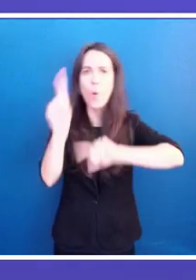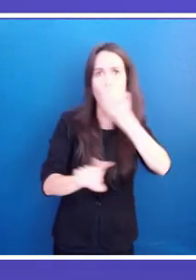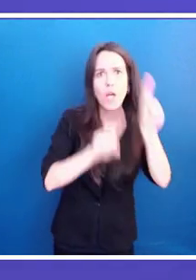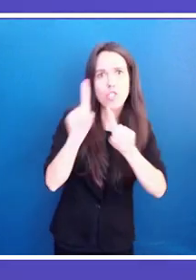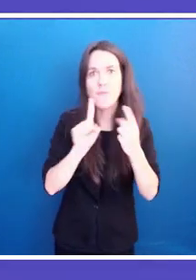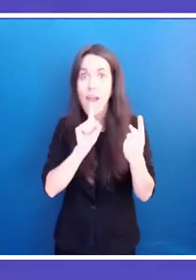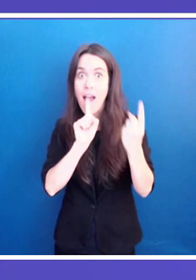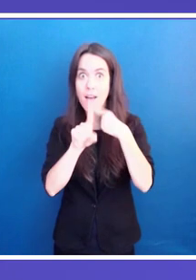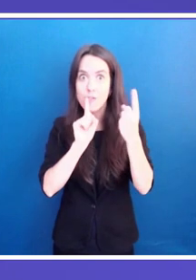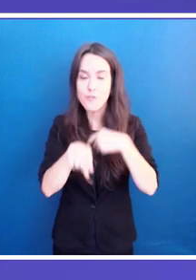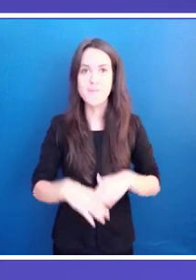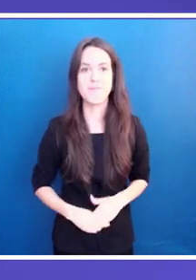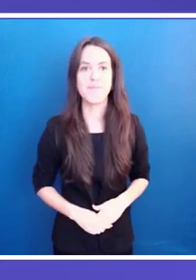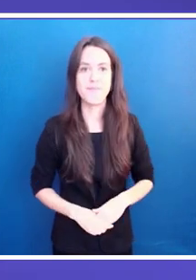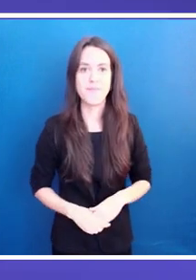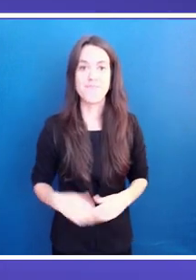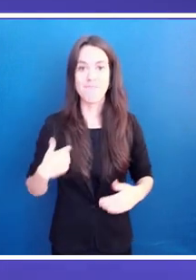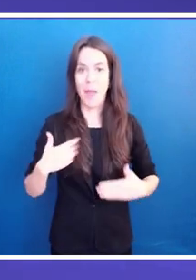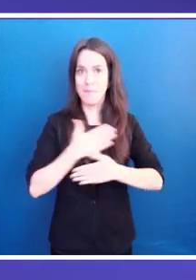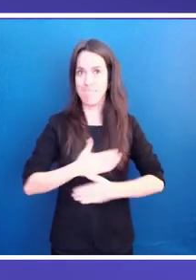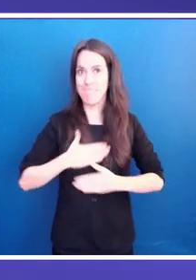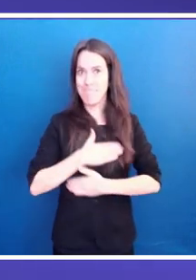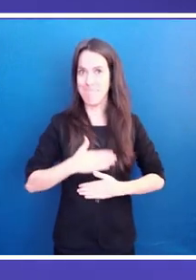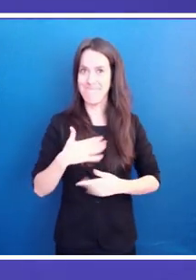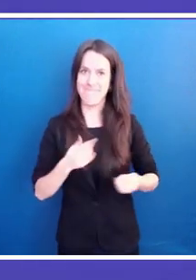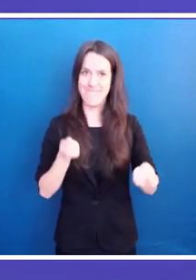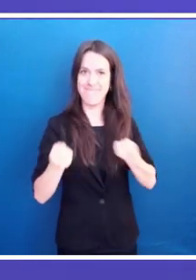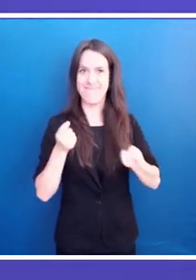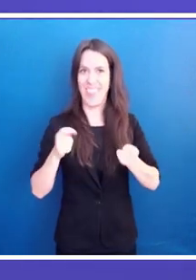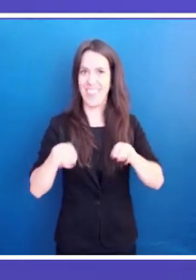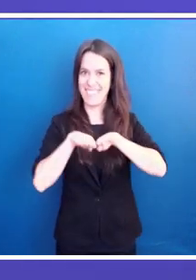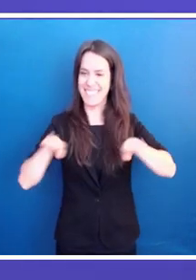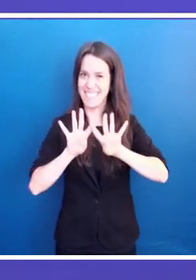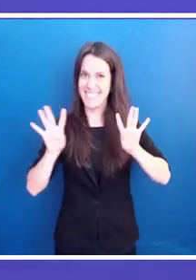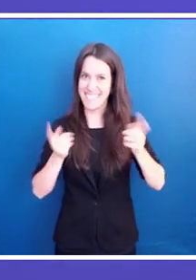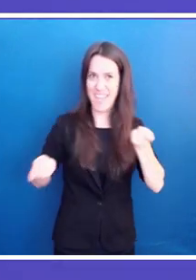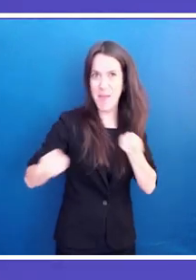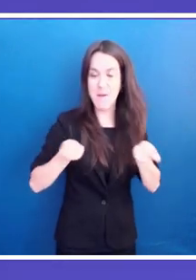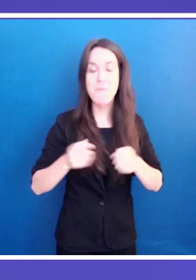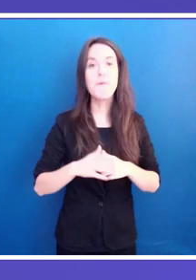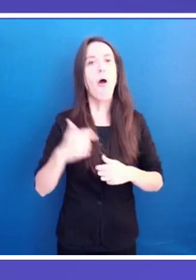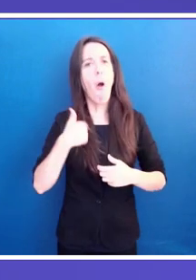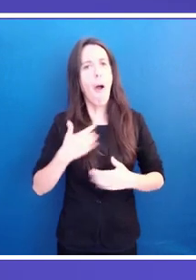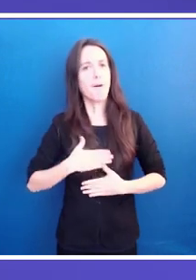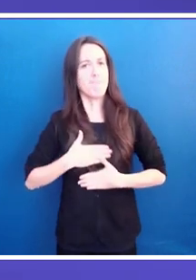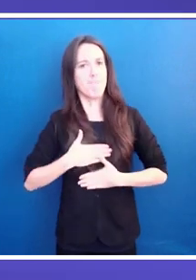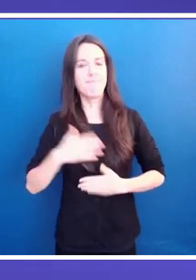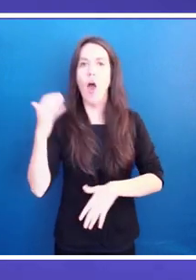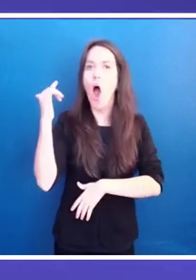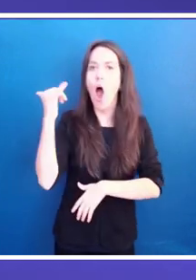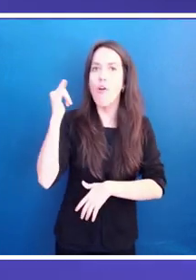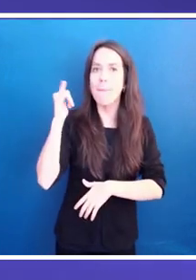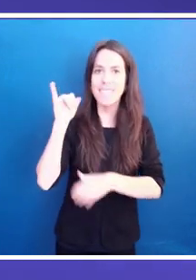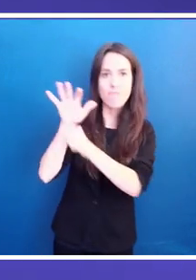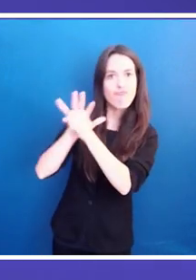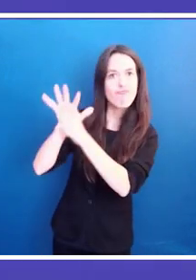I am pleased to facilitate this roundtable. I am honored to represent the Arab Association of Arab Women.